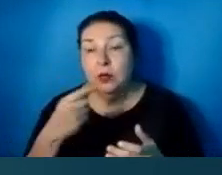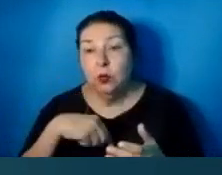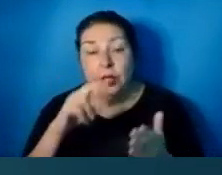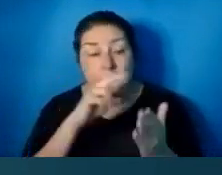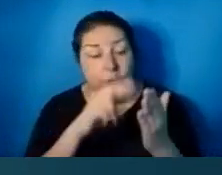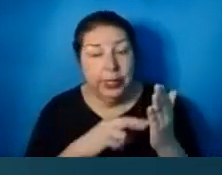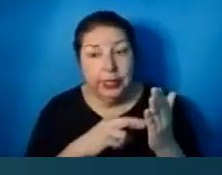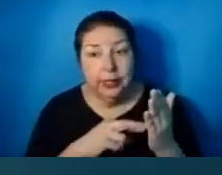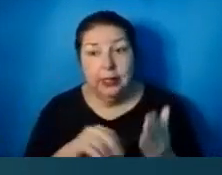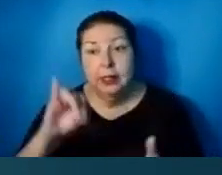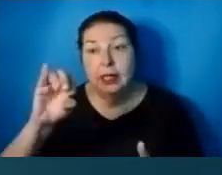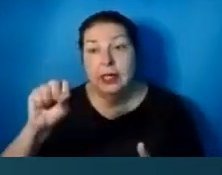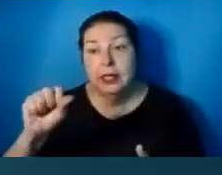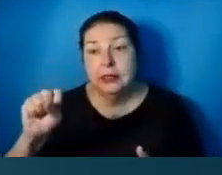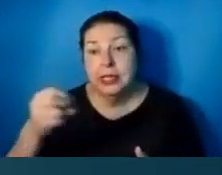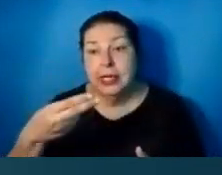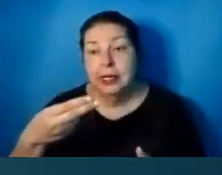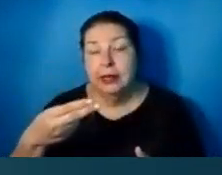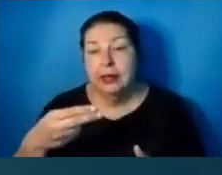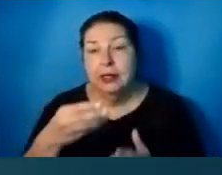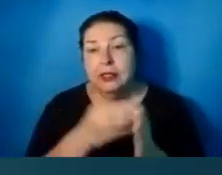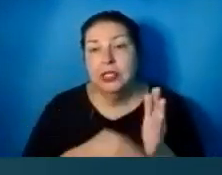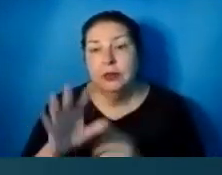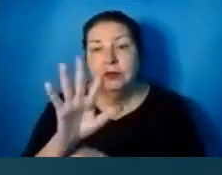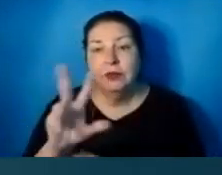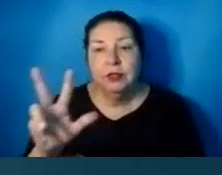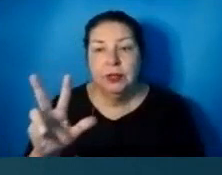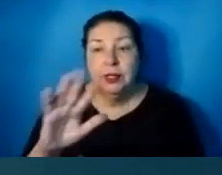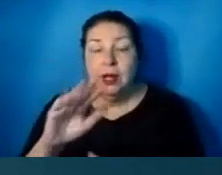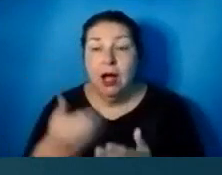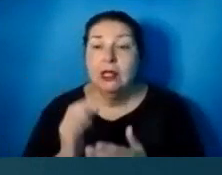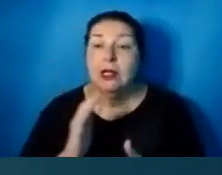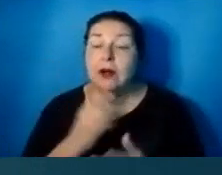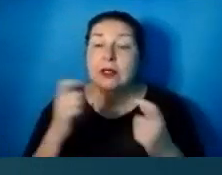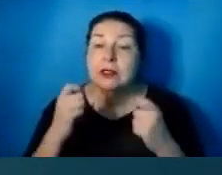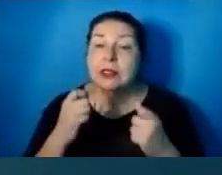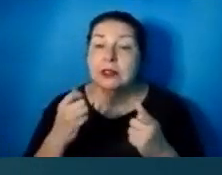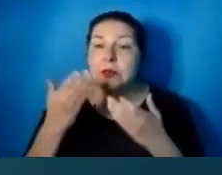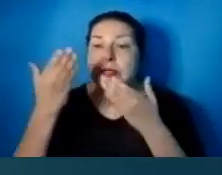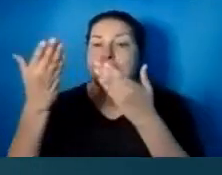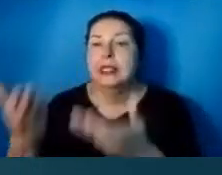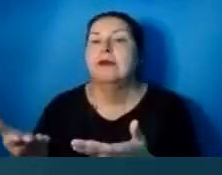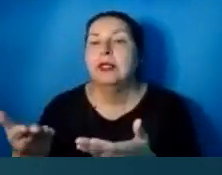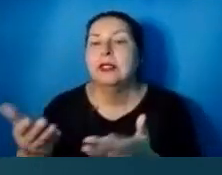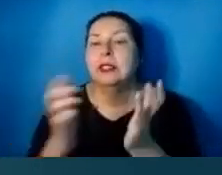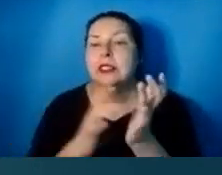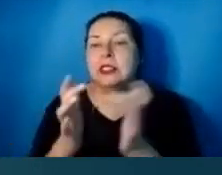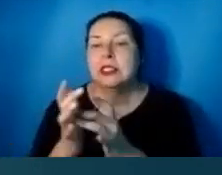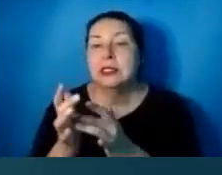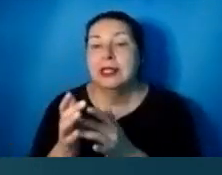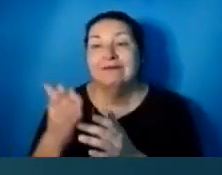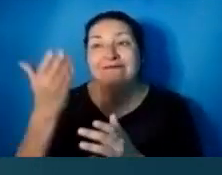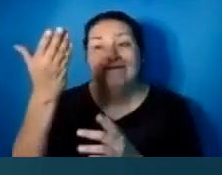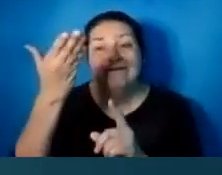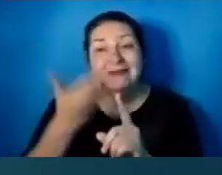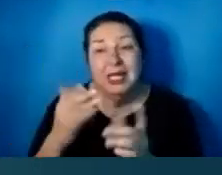53. All of our sins fell on Jesus. He paid for them all. We don't pay anything.